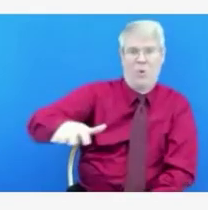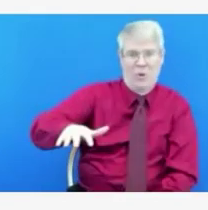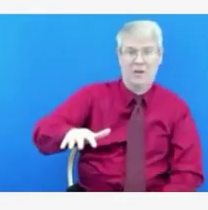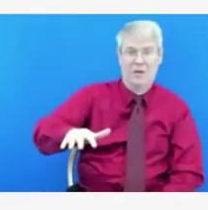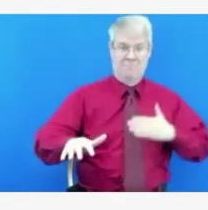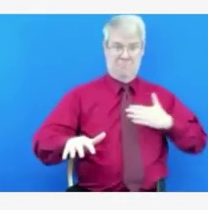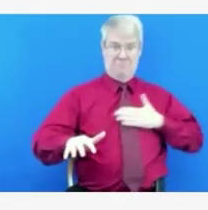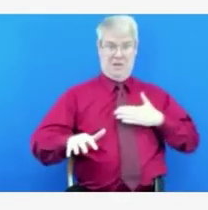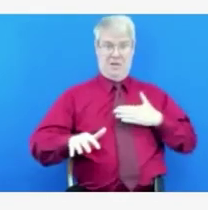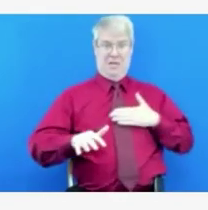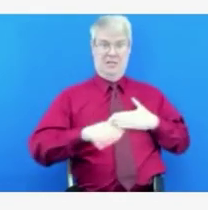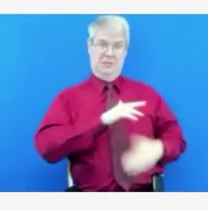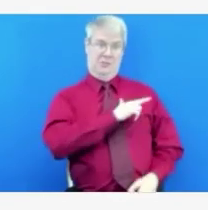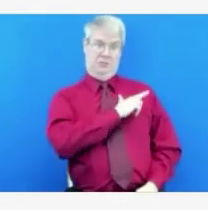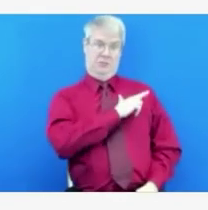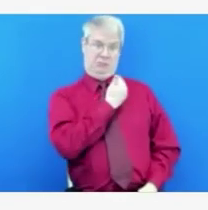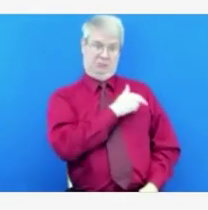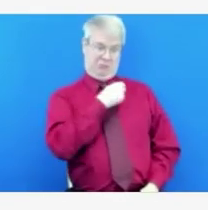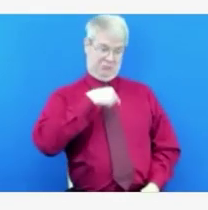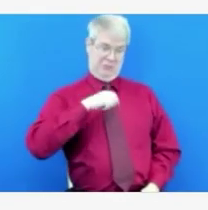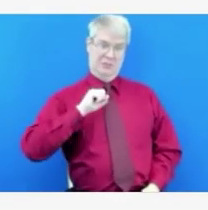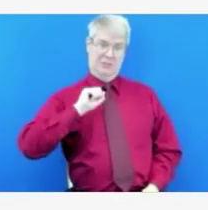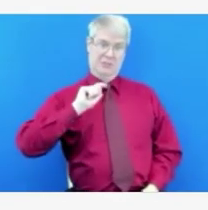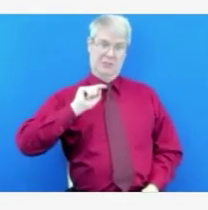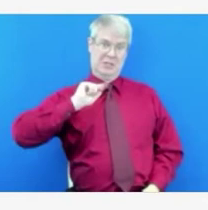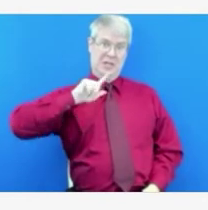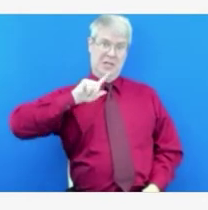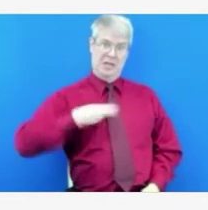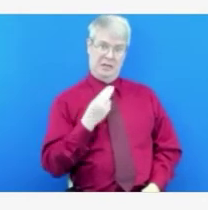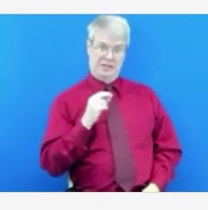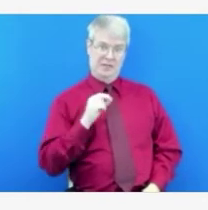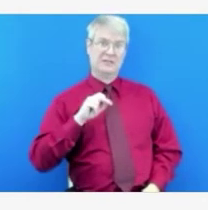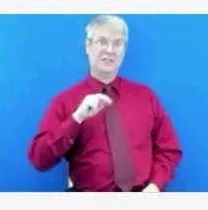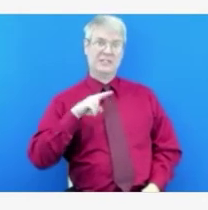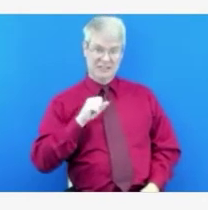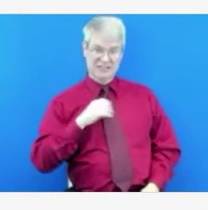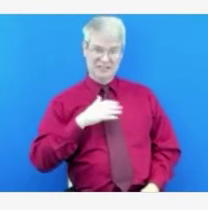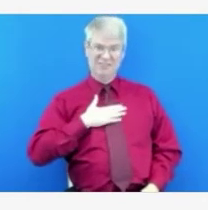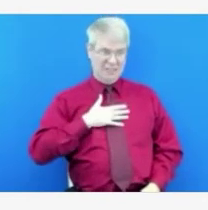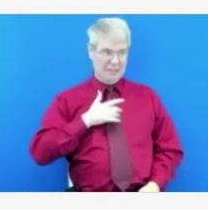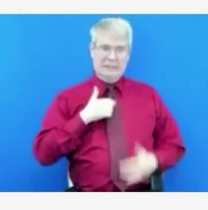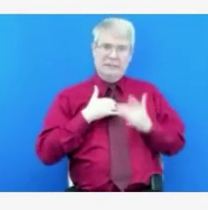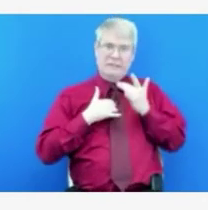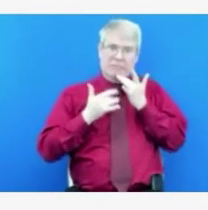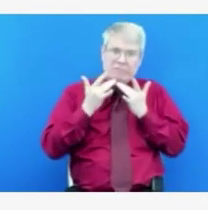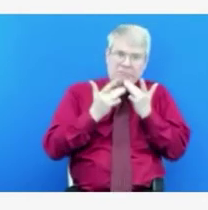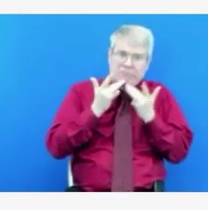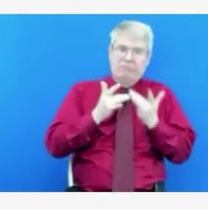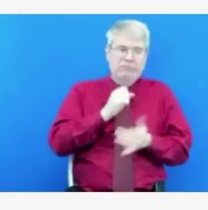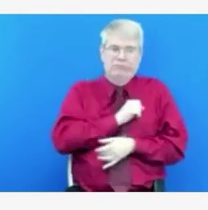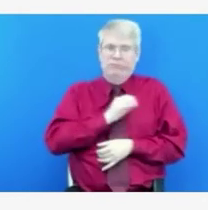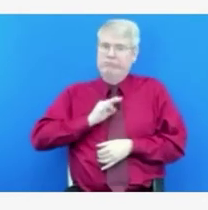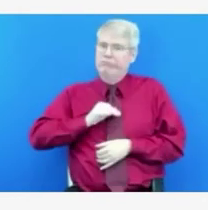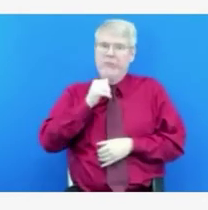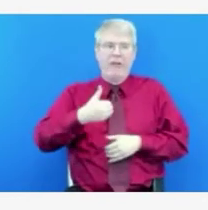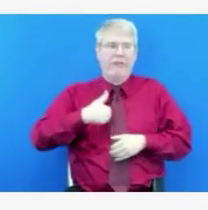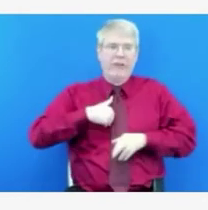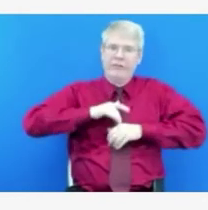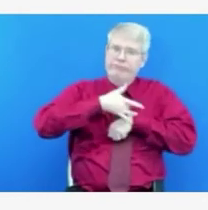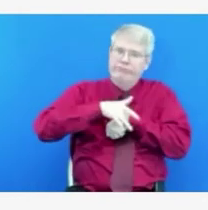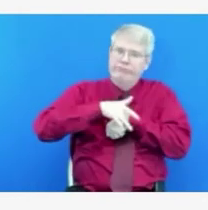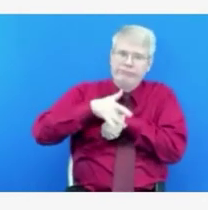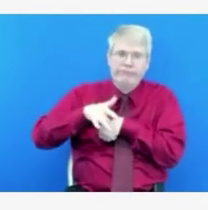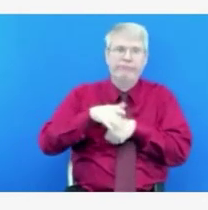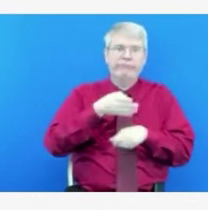both within our system and across Idaho. Our system is a tertiary care health system, meaning that we support every